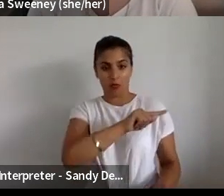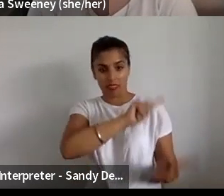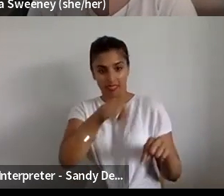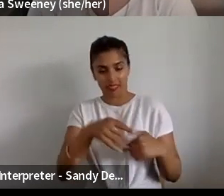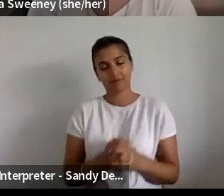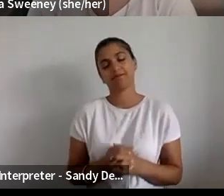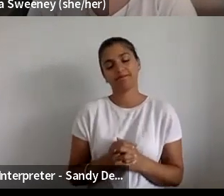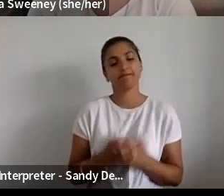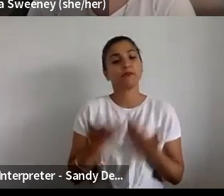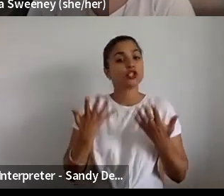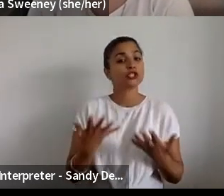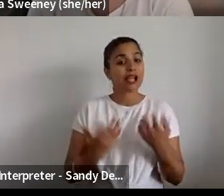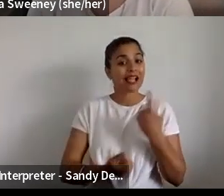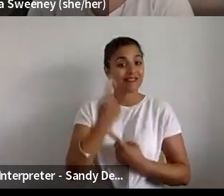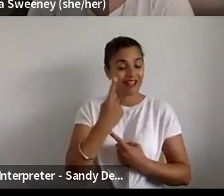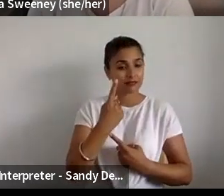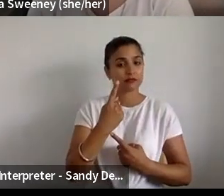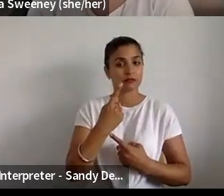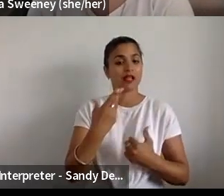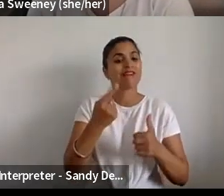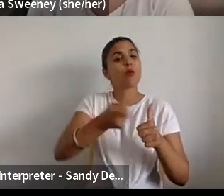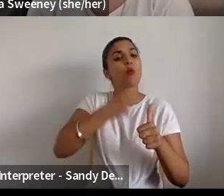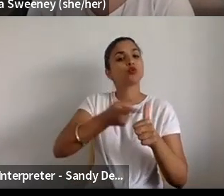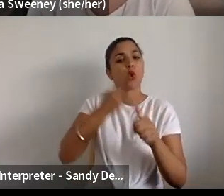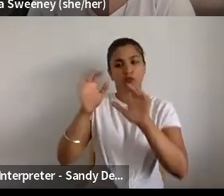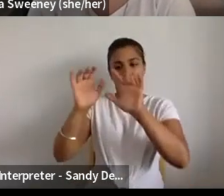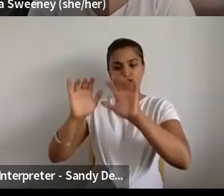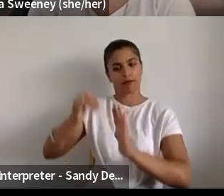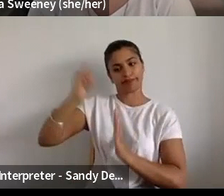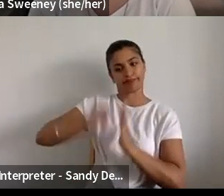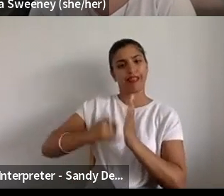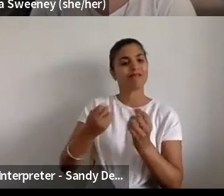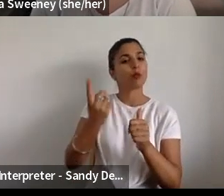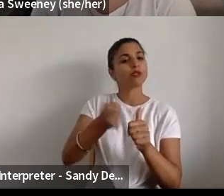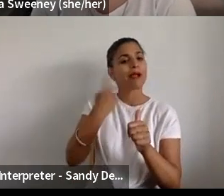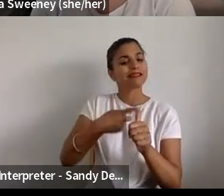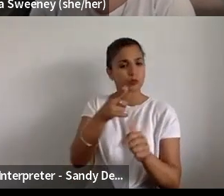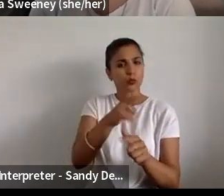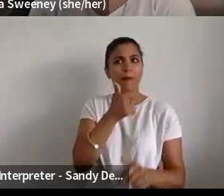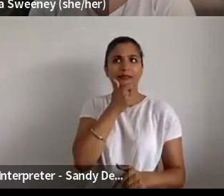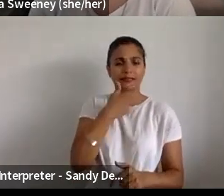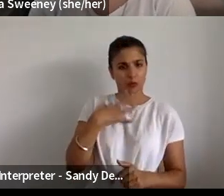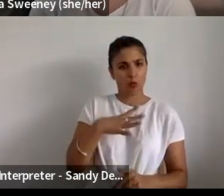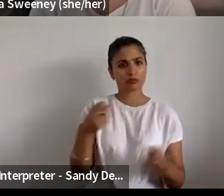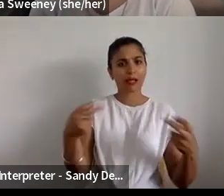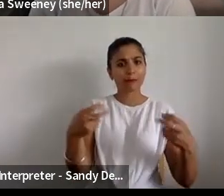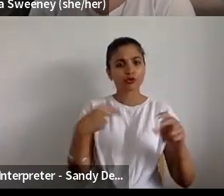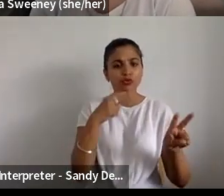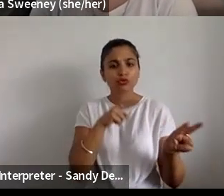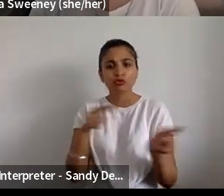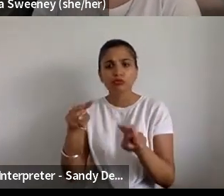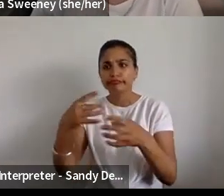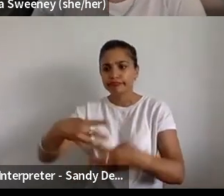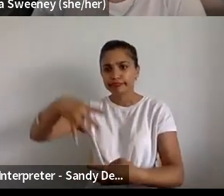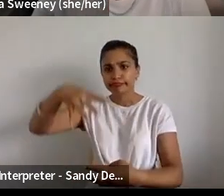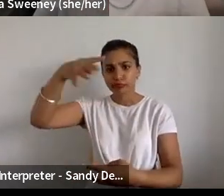This event is being audio, auto transcribed. So if you want to turn that on, you should be able to see a small